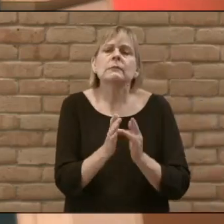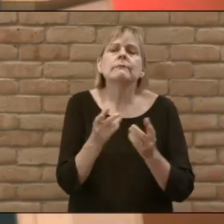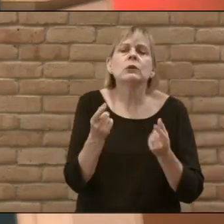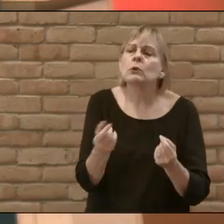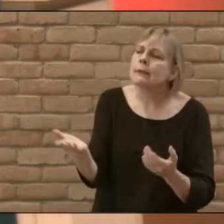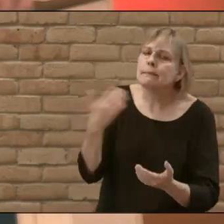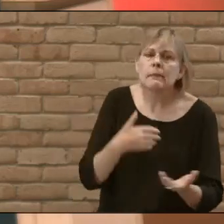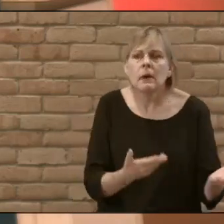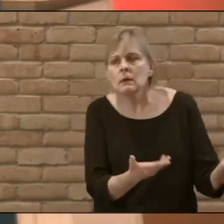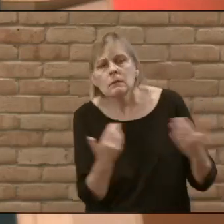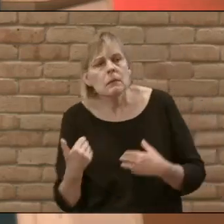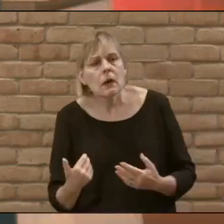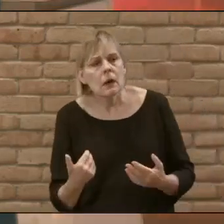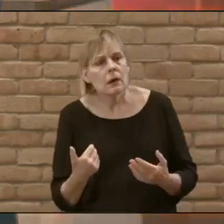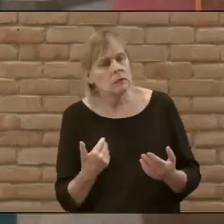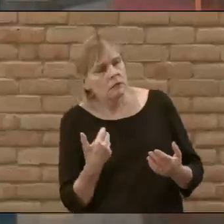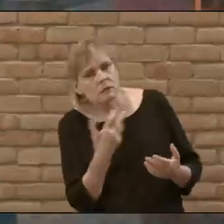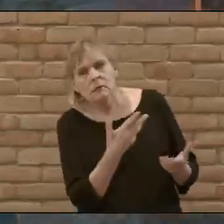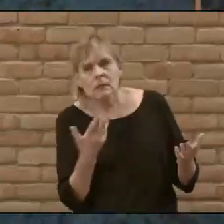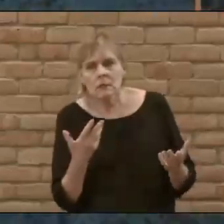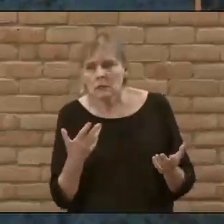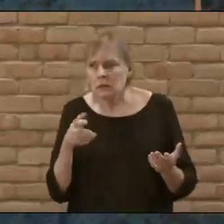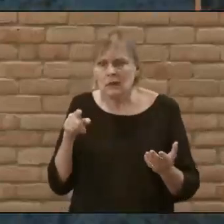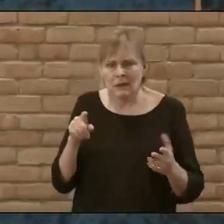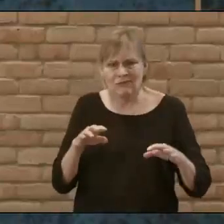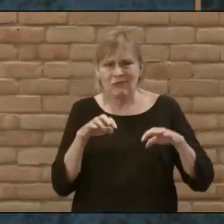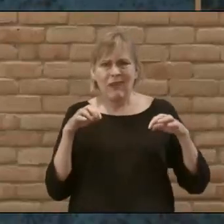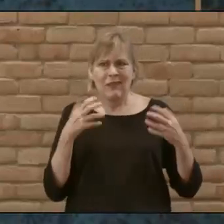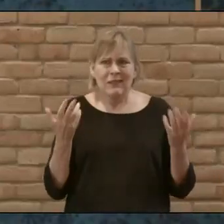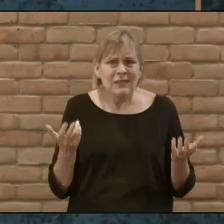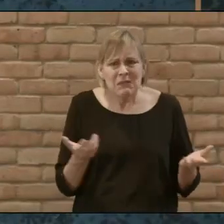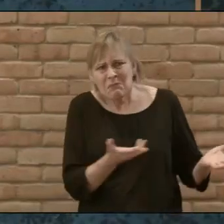come on look at these people look at this crowd